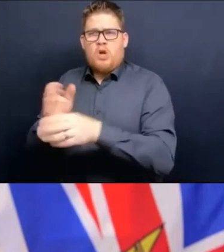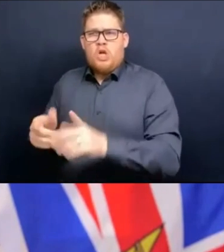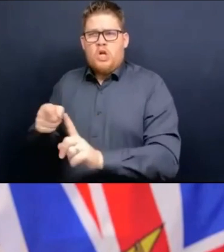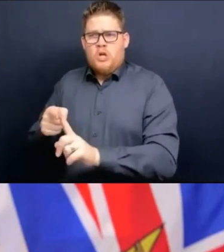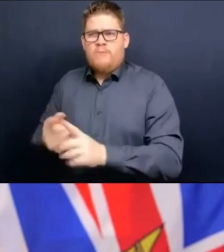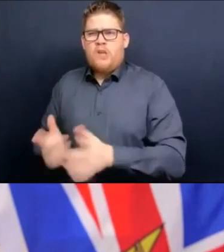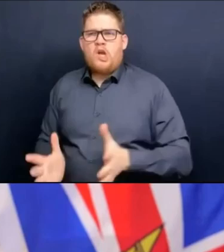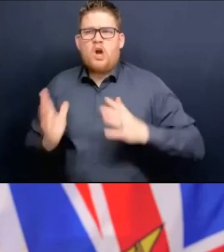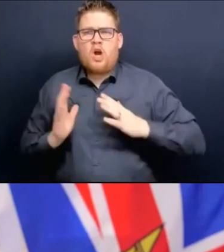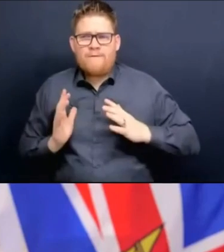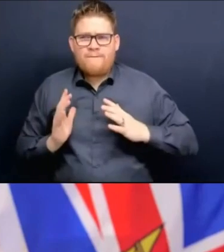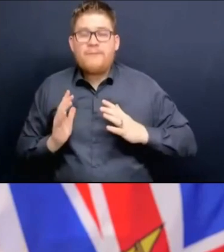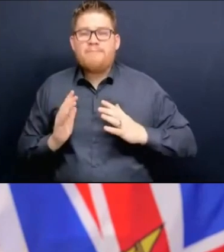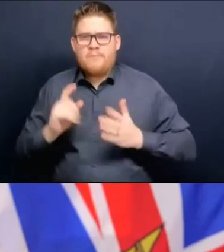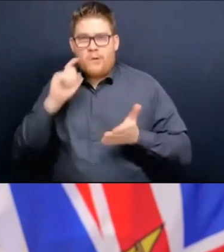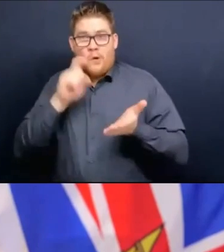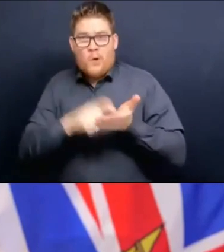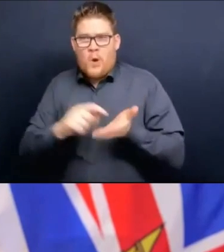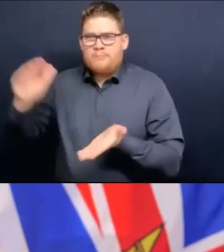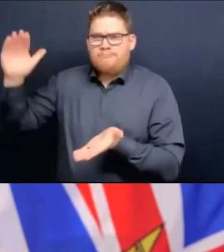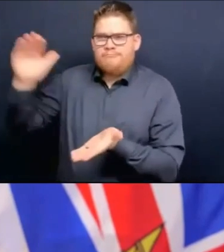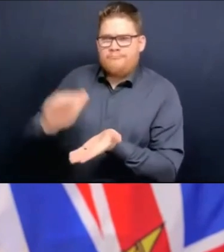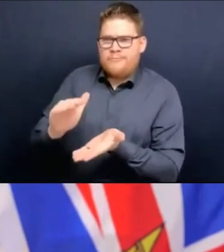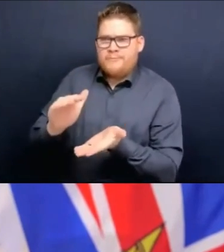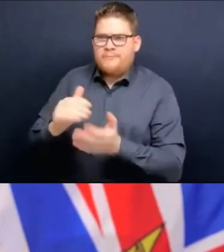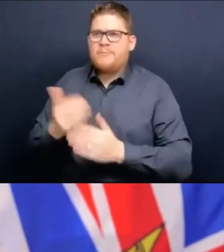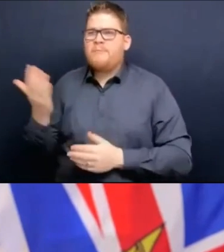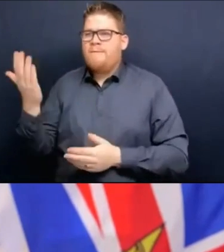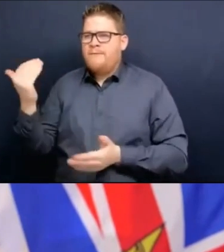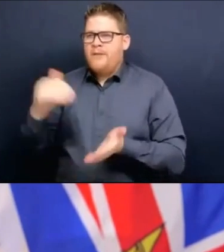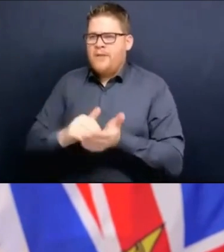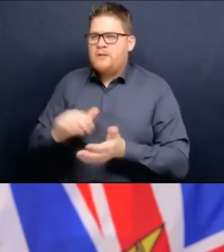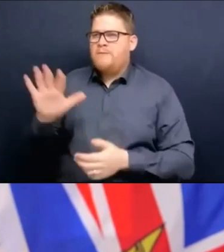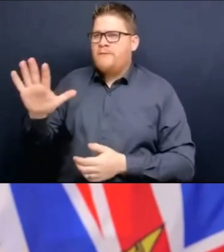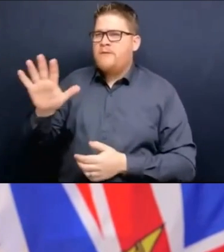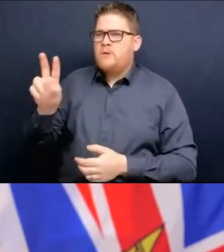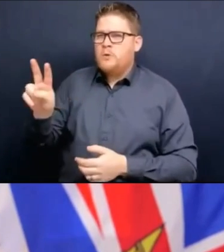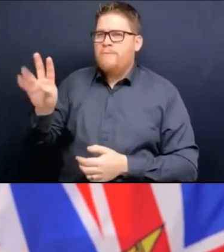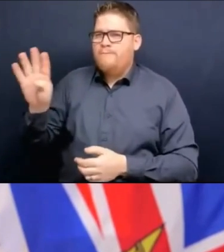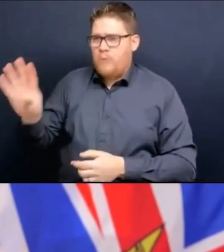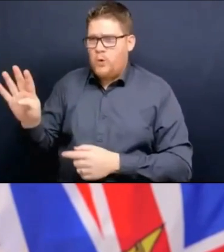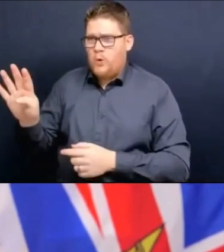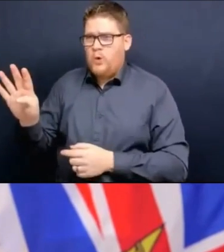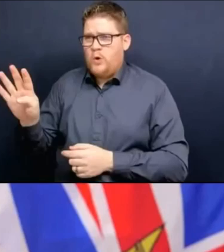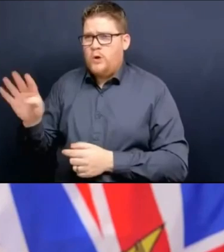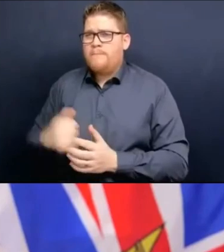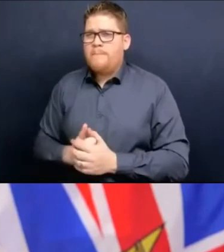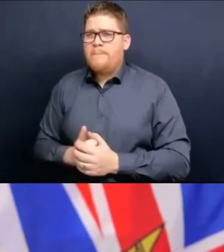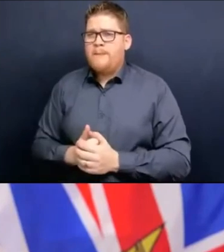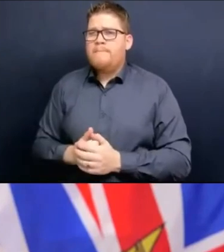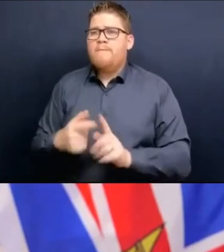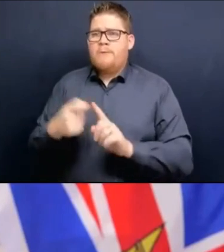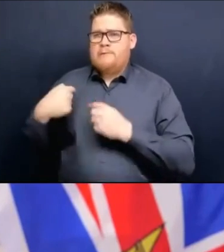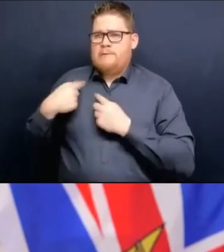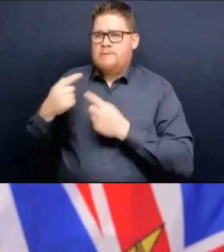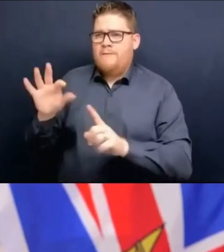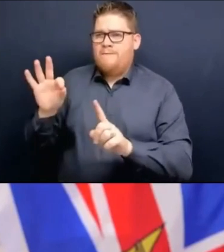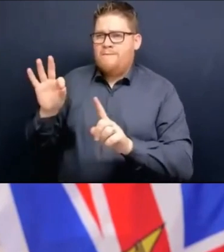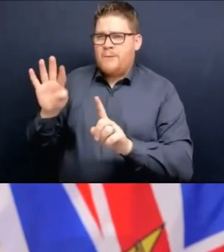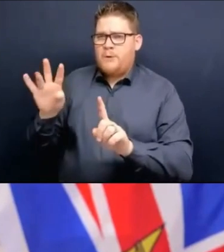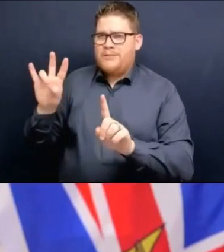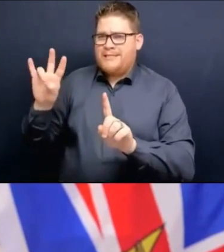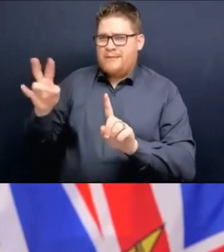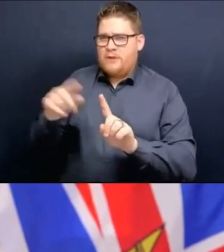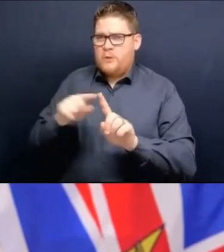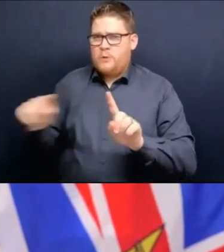during the week of February 7-13. By way of comparison from the previous week, we